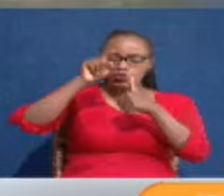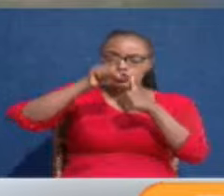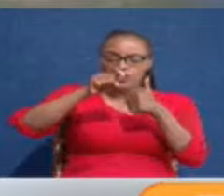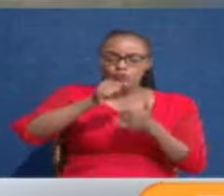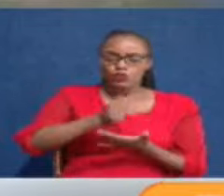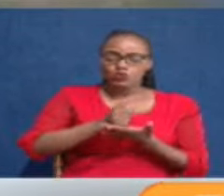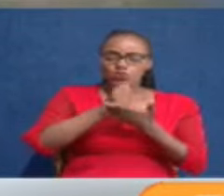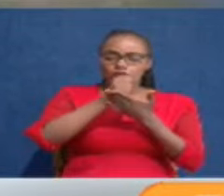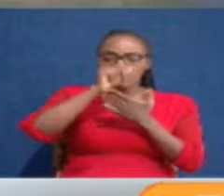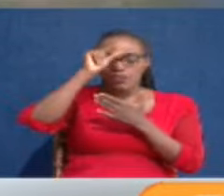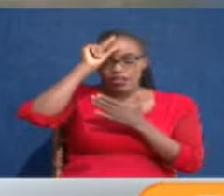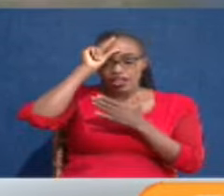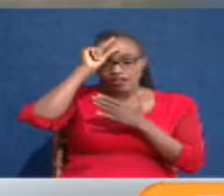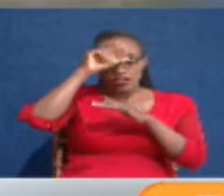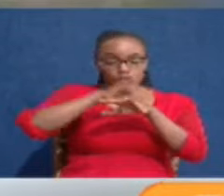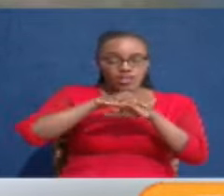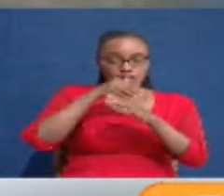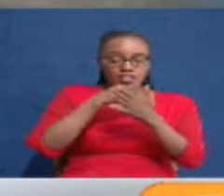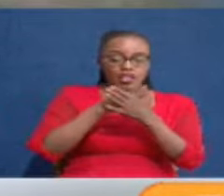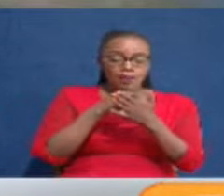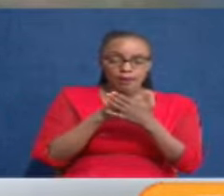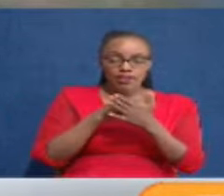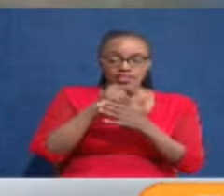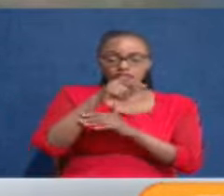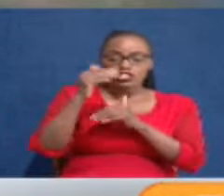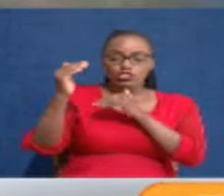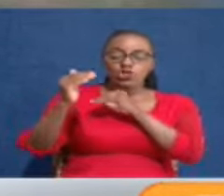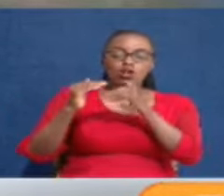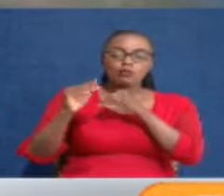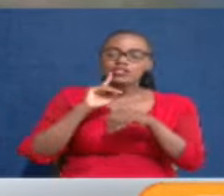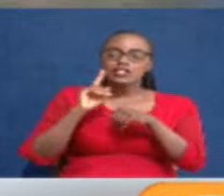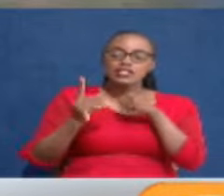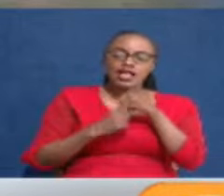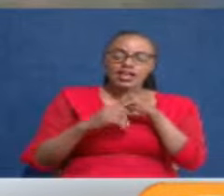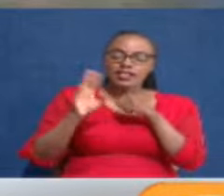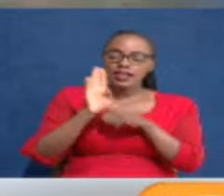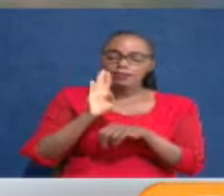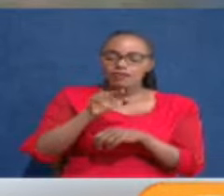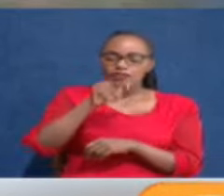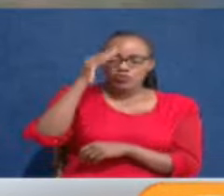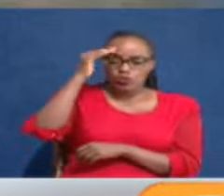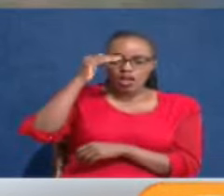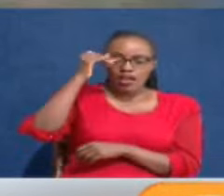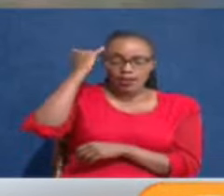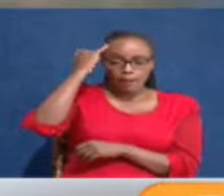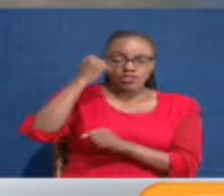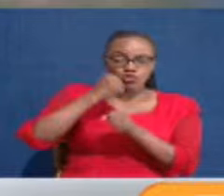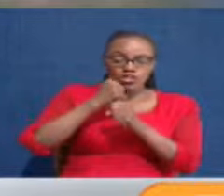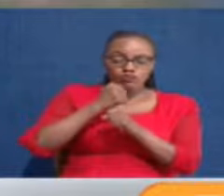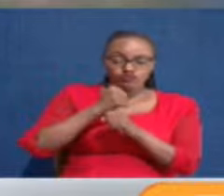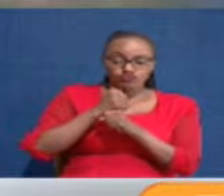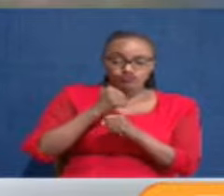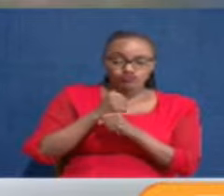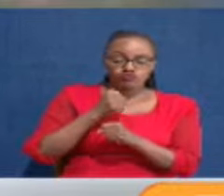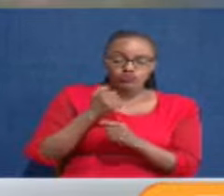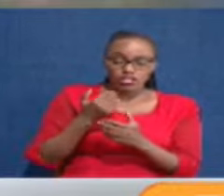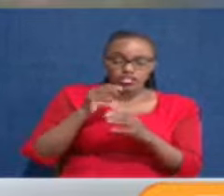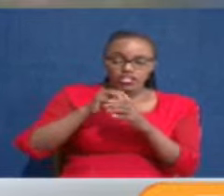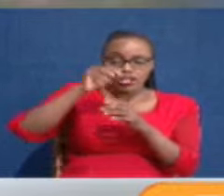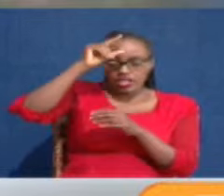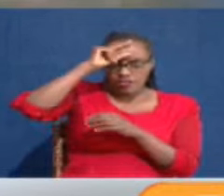the government raise up to this. So this is nearly 600 billion shillings. So imagine you're running a government in the year 2022